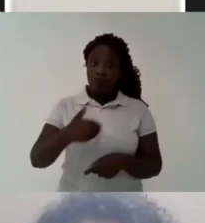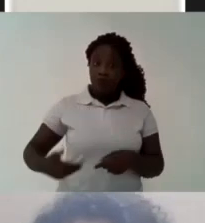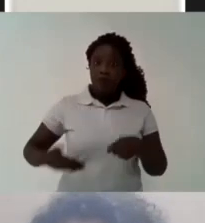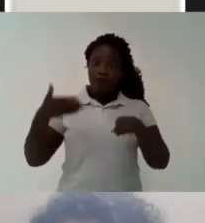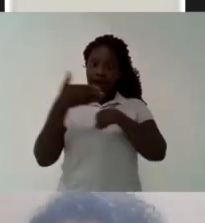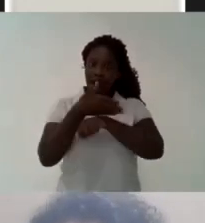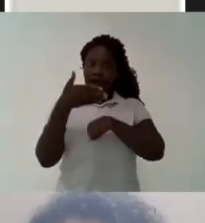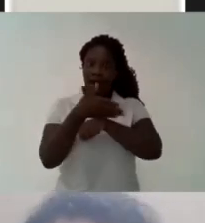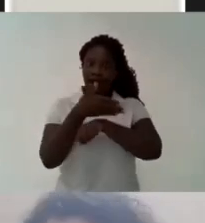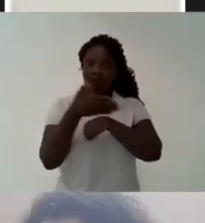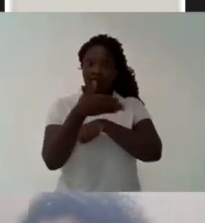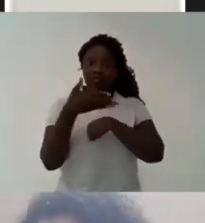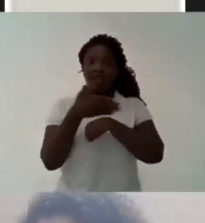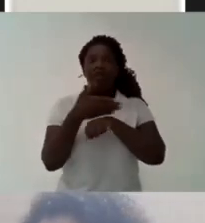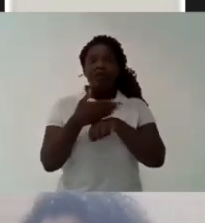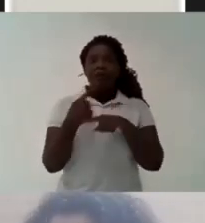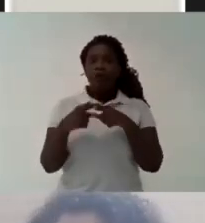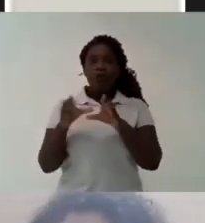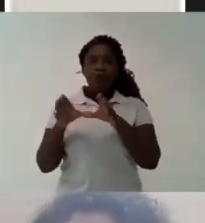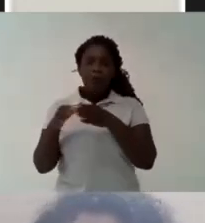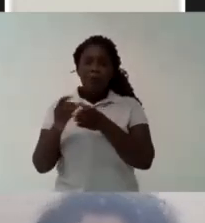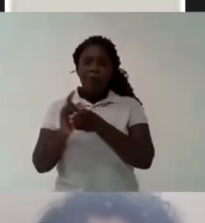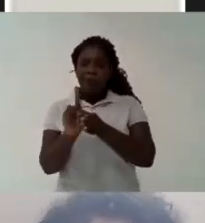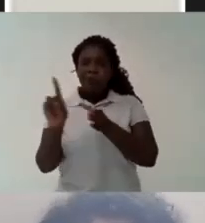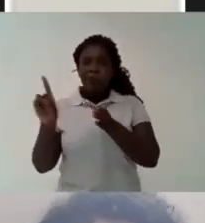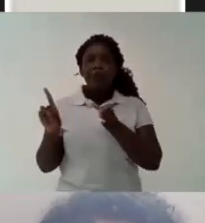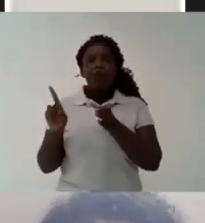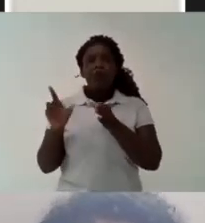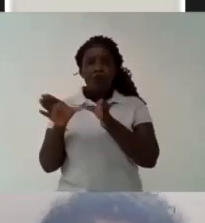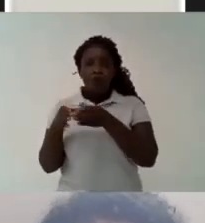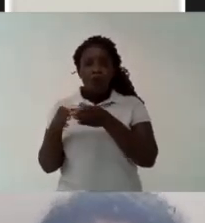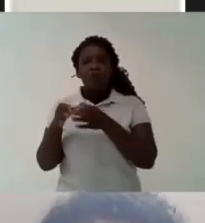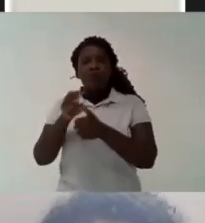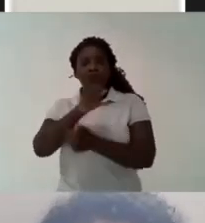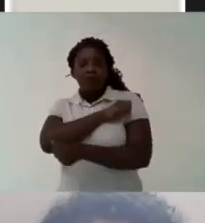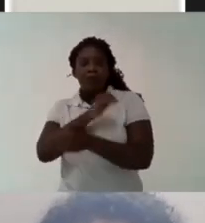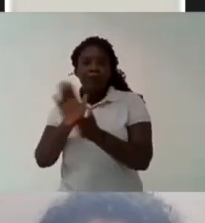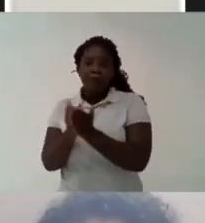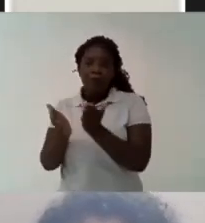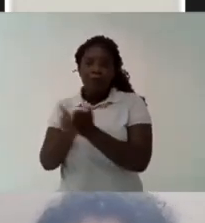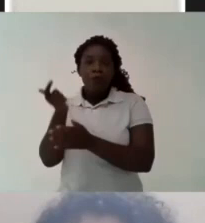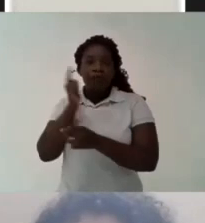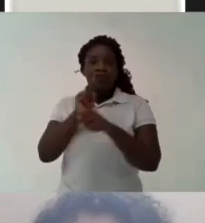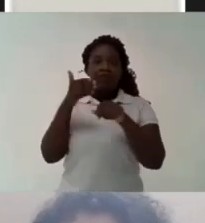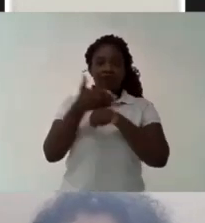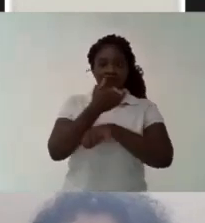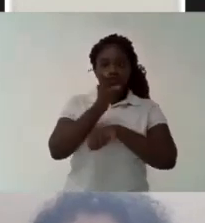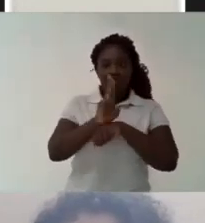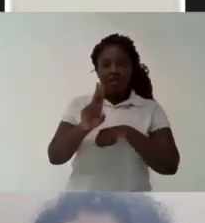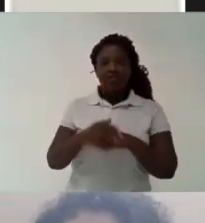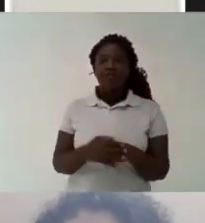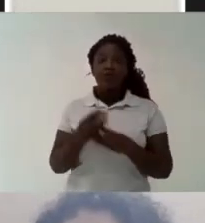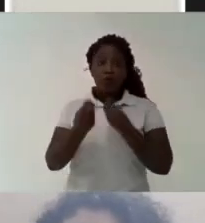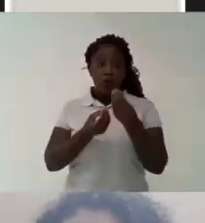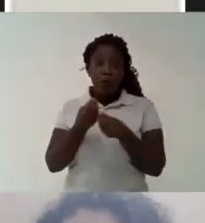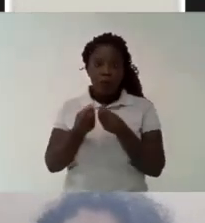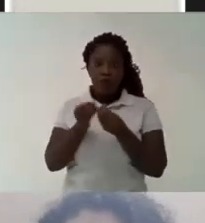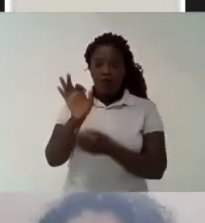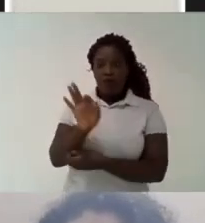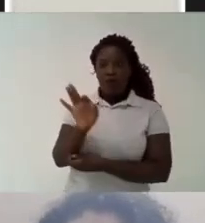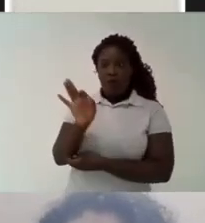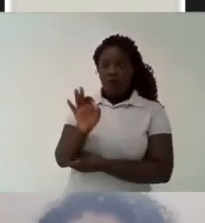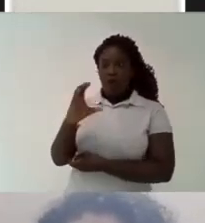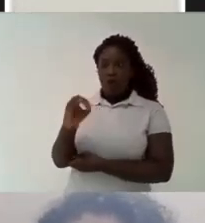of Petrobras And the campaign The oil is ours